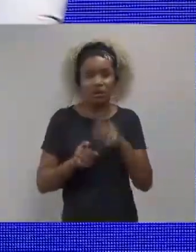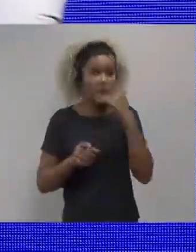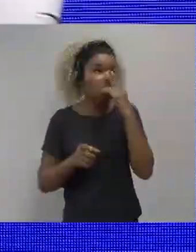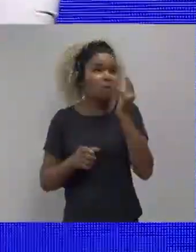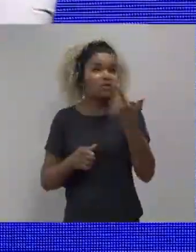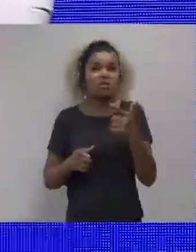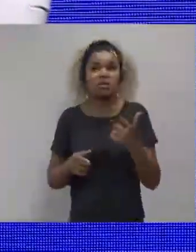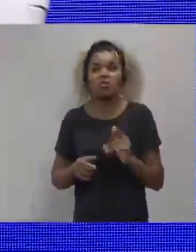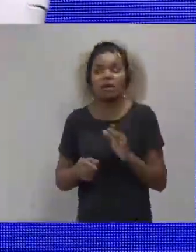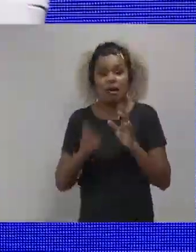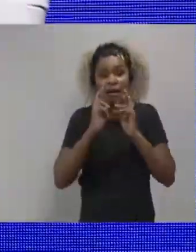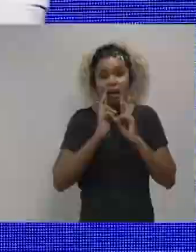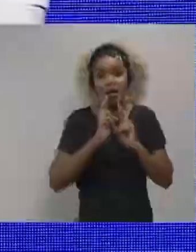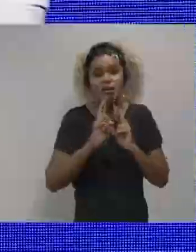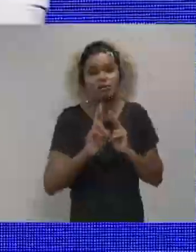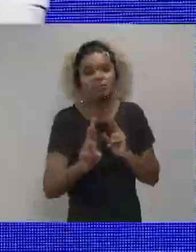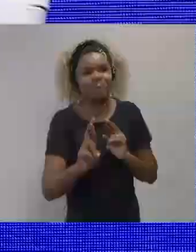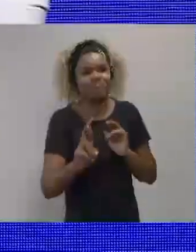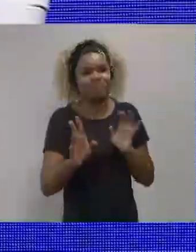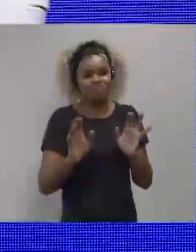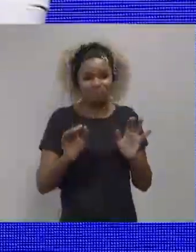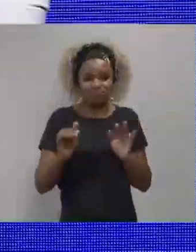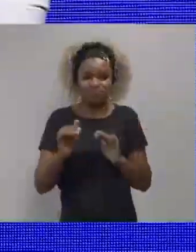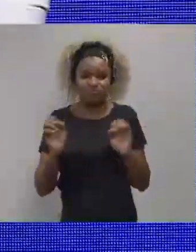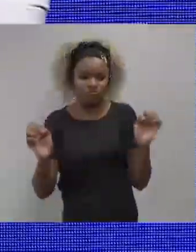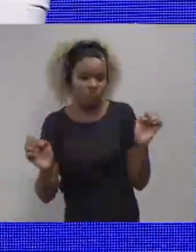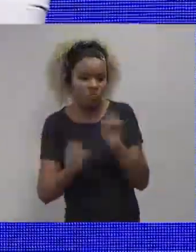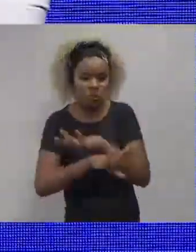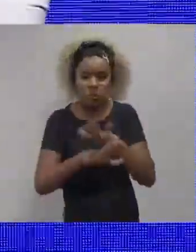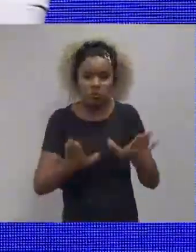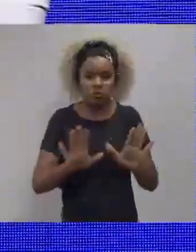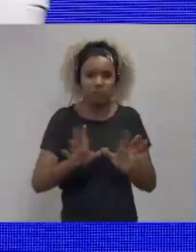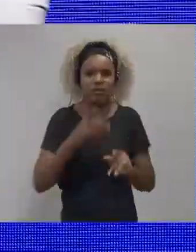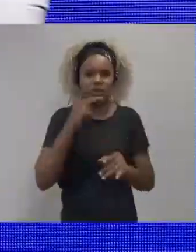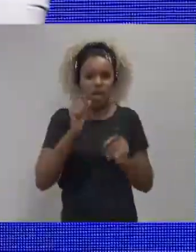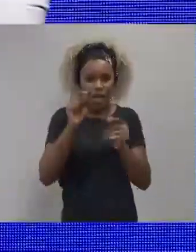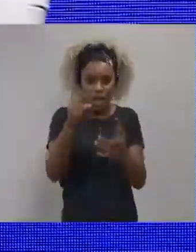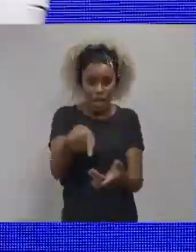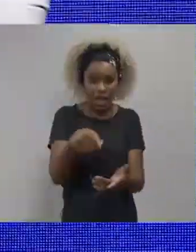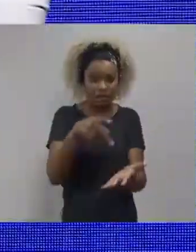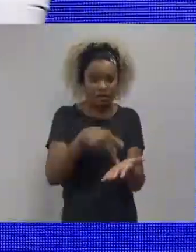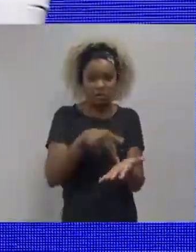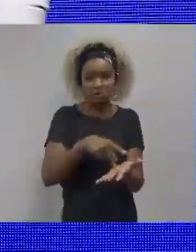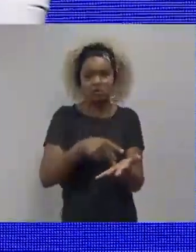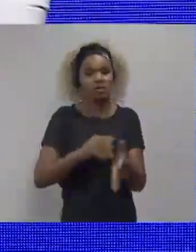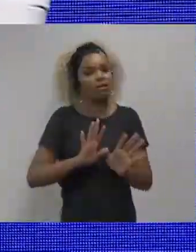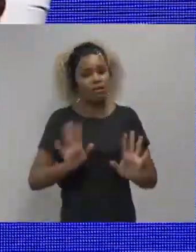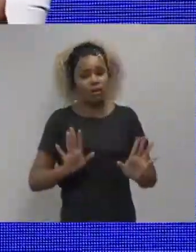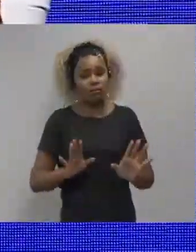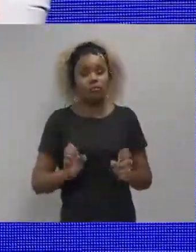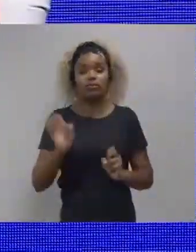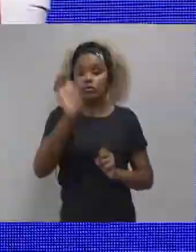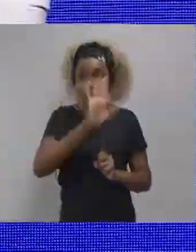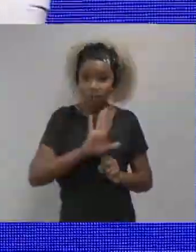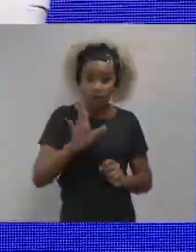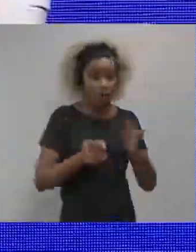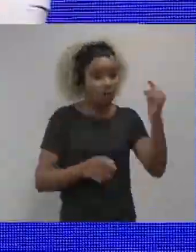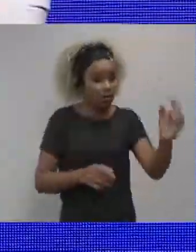doing other arrangements? So I don't believe there is a right answer.